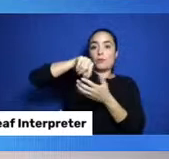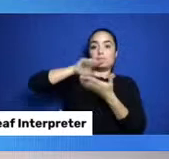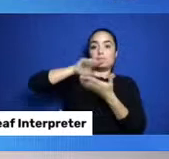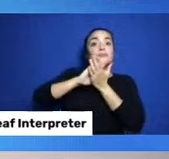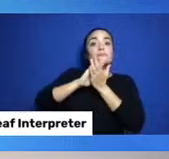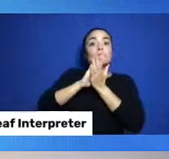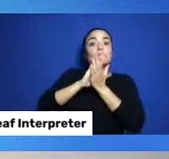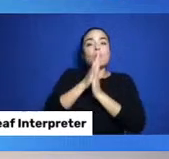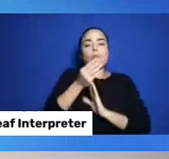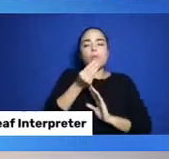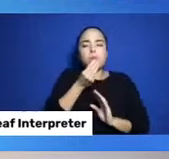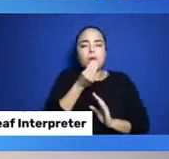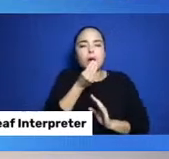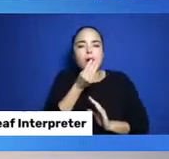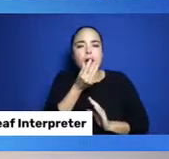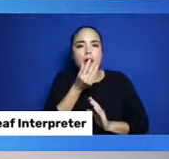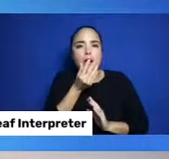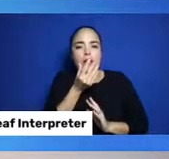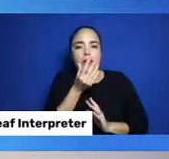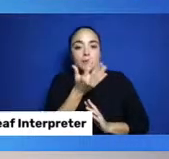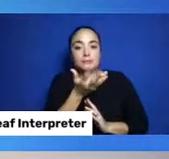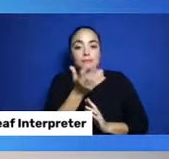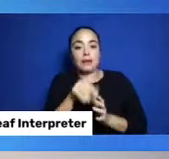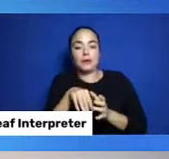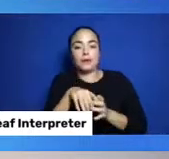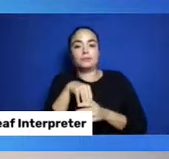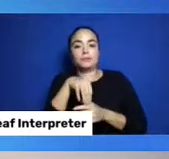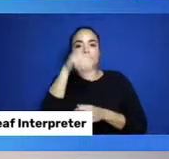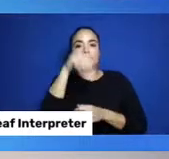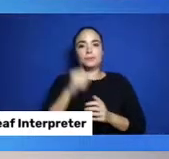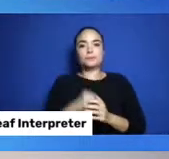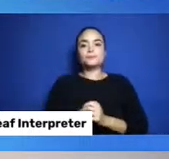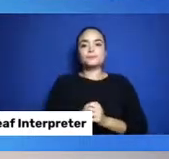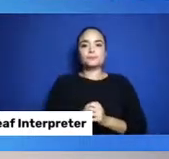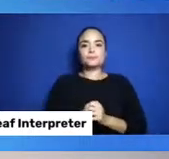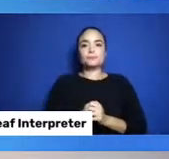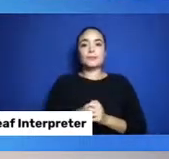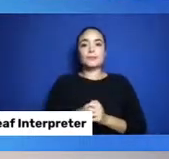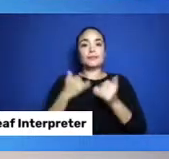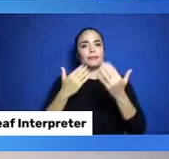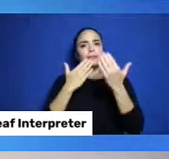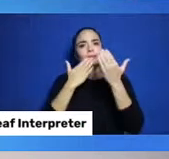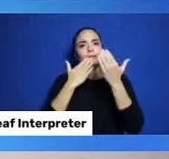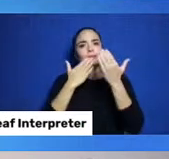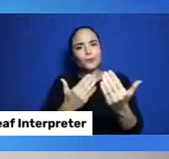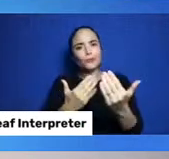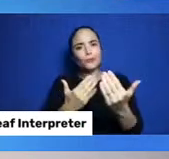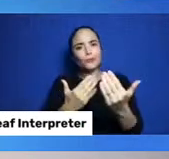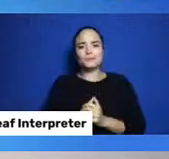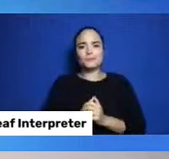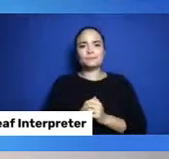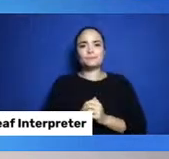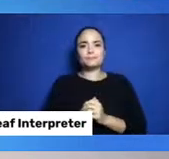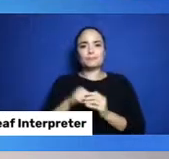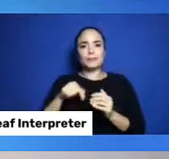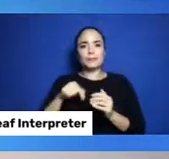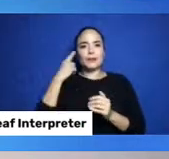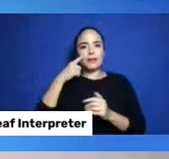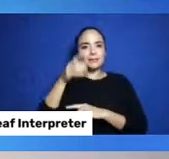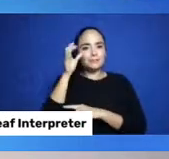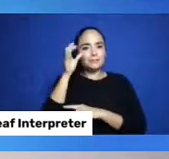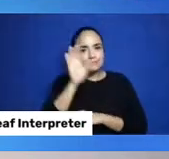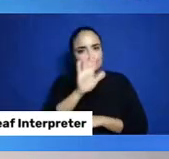So, friends. want to say. Miigwech. Thank you for listening. There's my name.